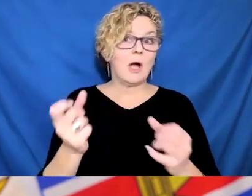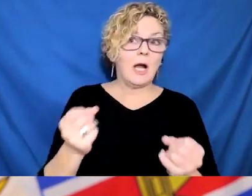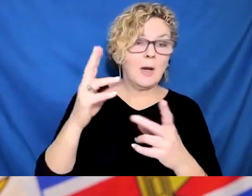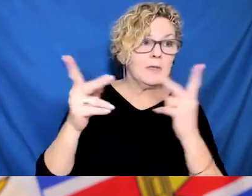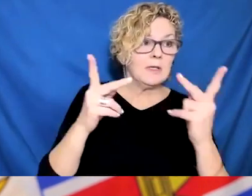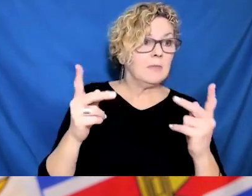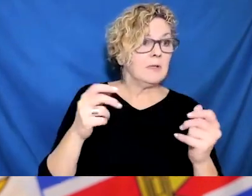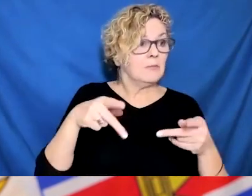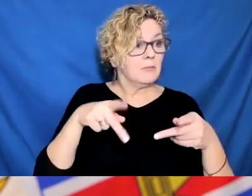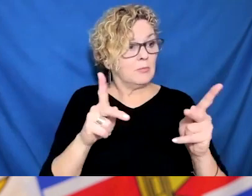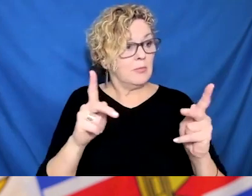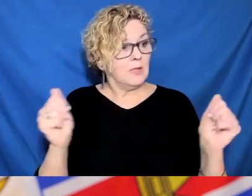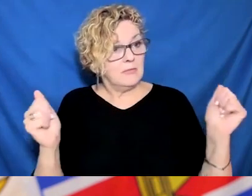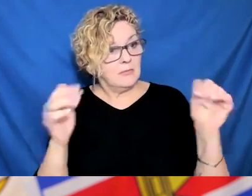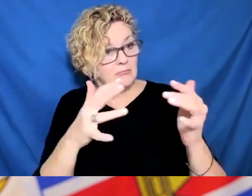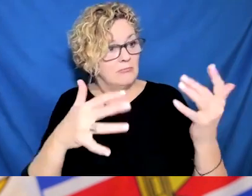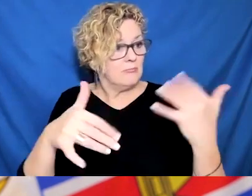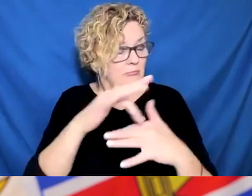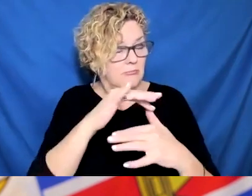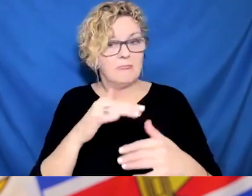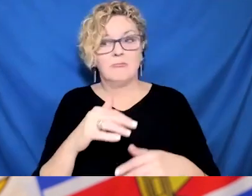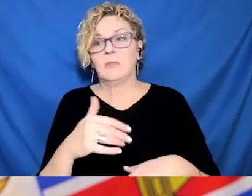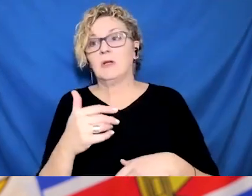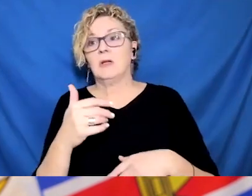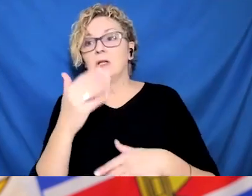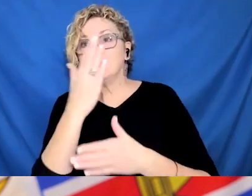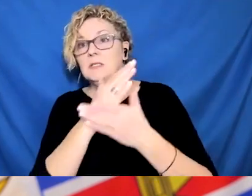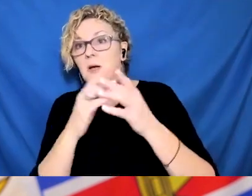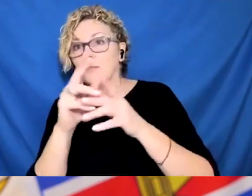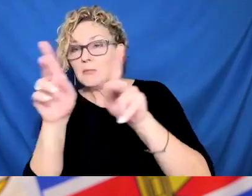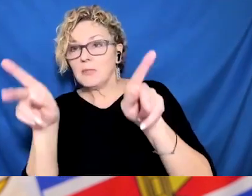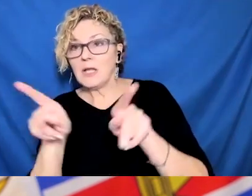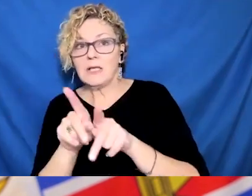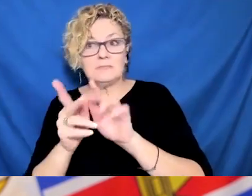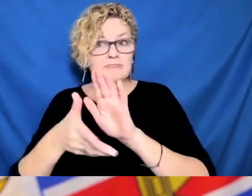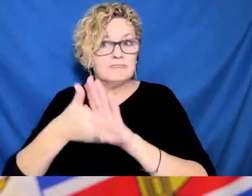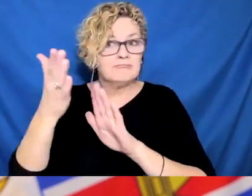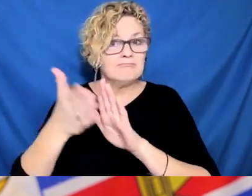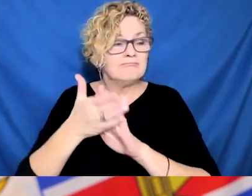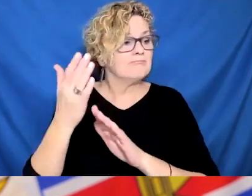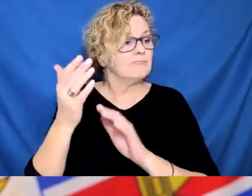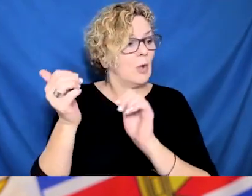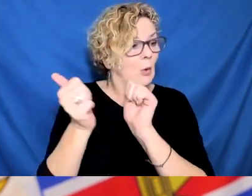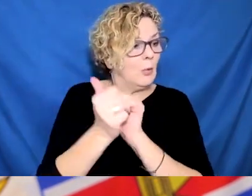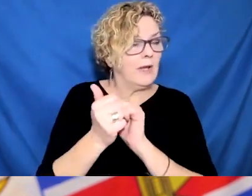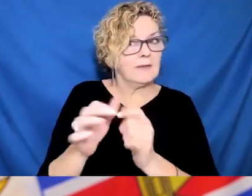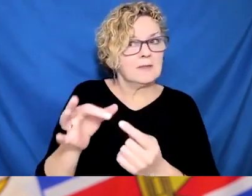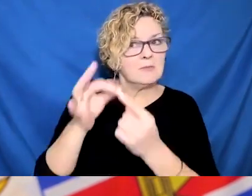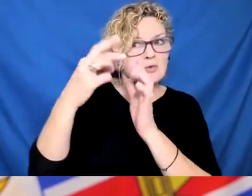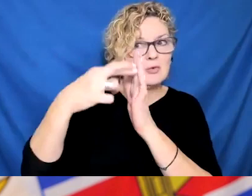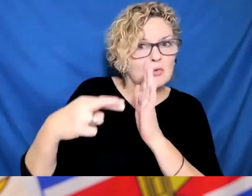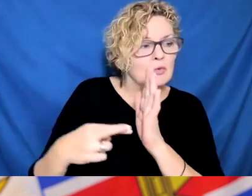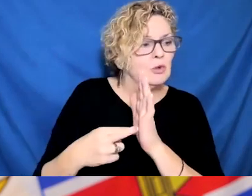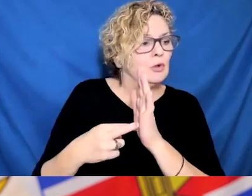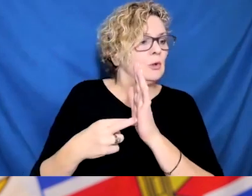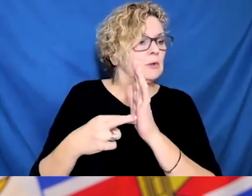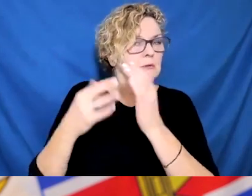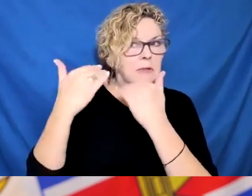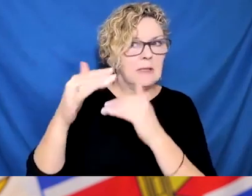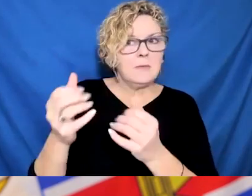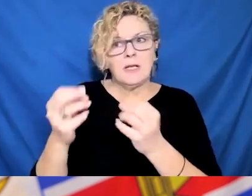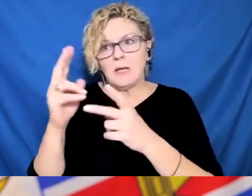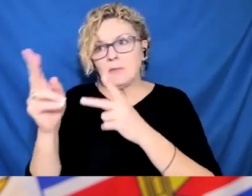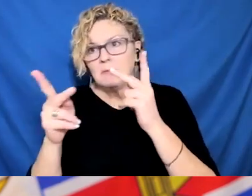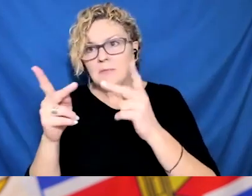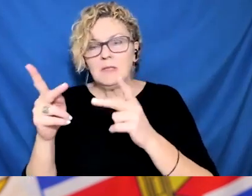Dr. Henry, I know this will be jarring for a lot of people to hear the sort of shifts today. And I know you've been alluding to this for a while, but it's different than what we're